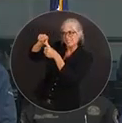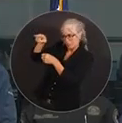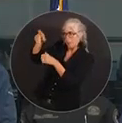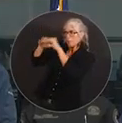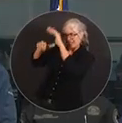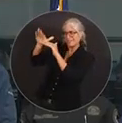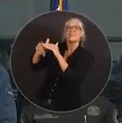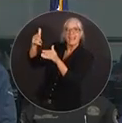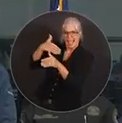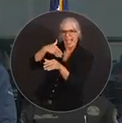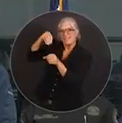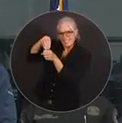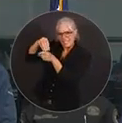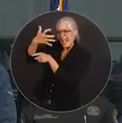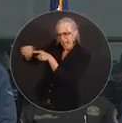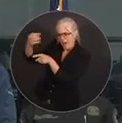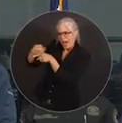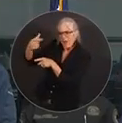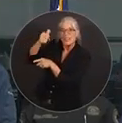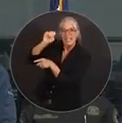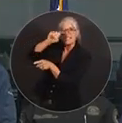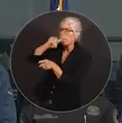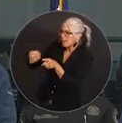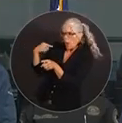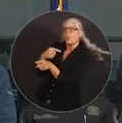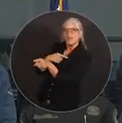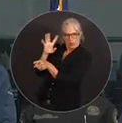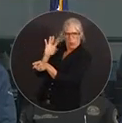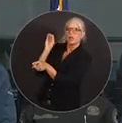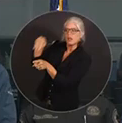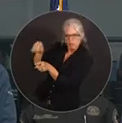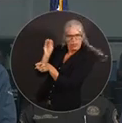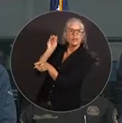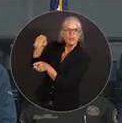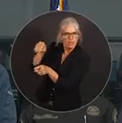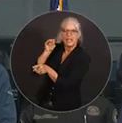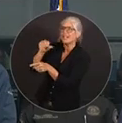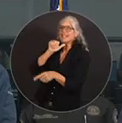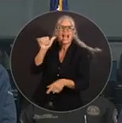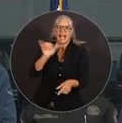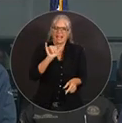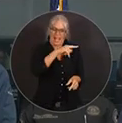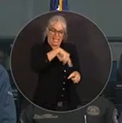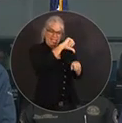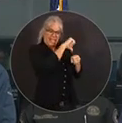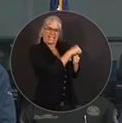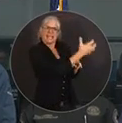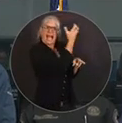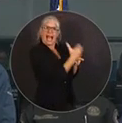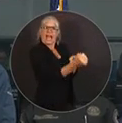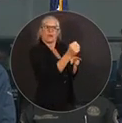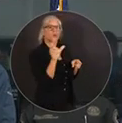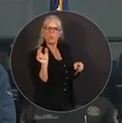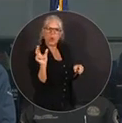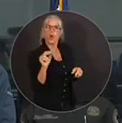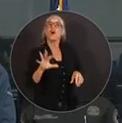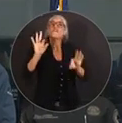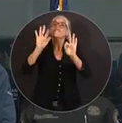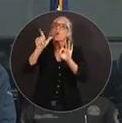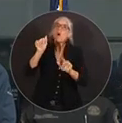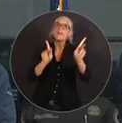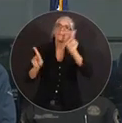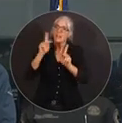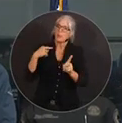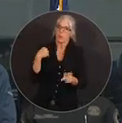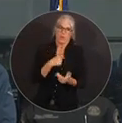Florida to help assist with the mission to be able to get fuel to the gas stations so that Floridians have access. So last